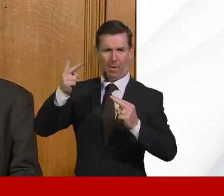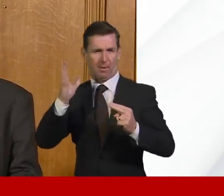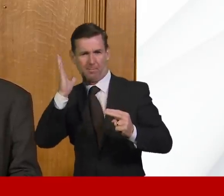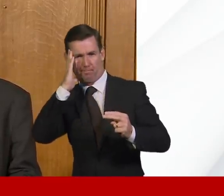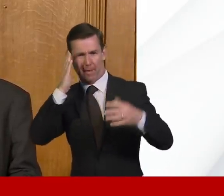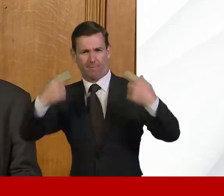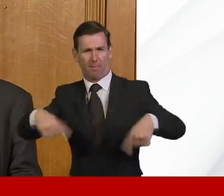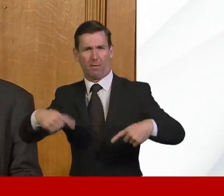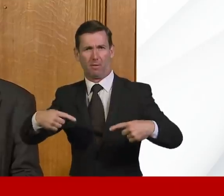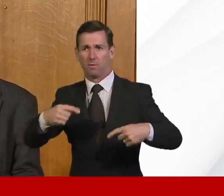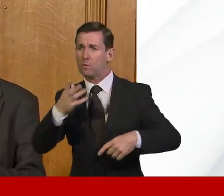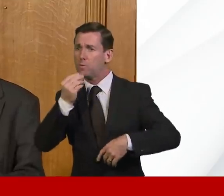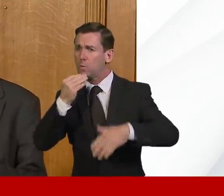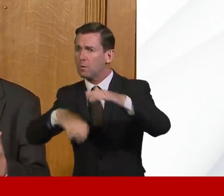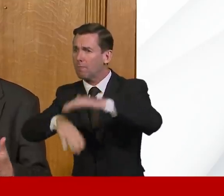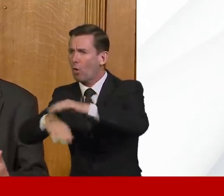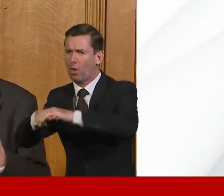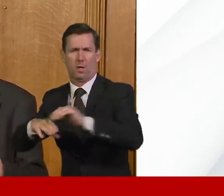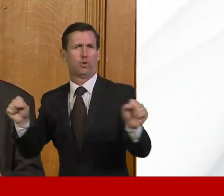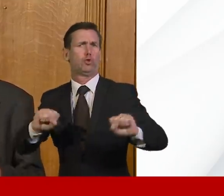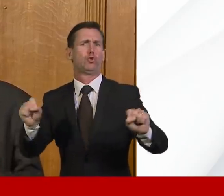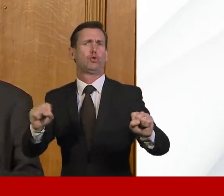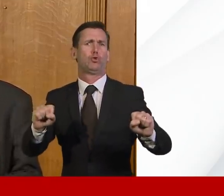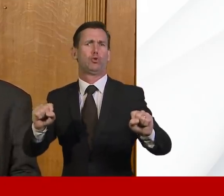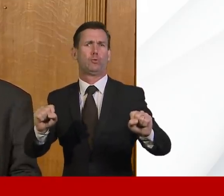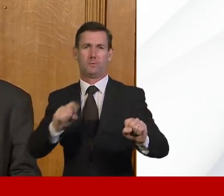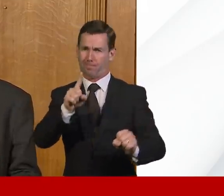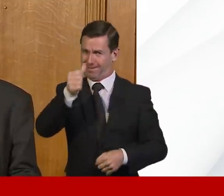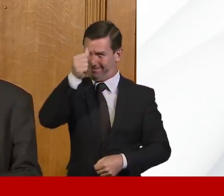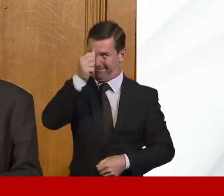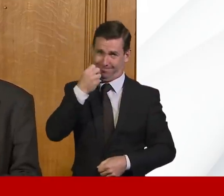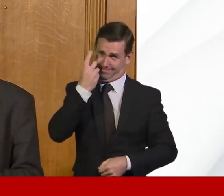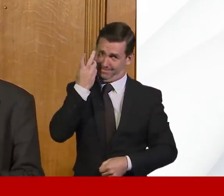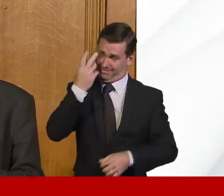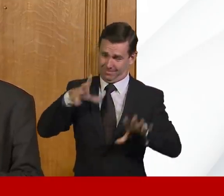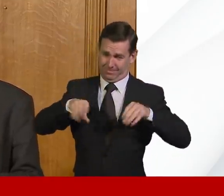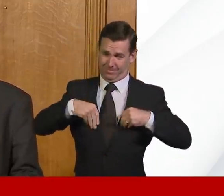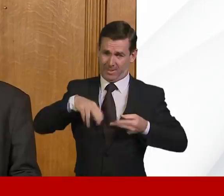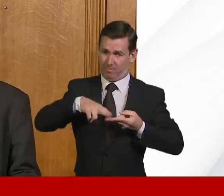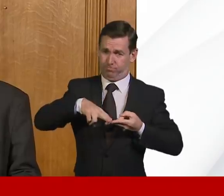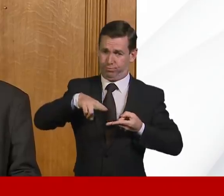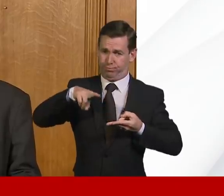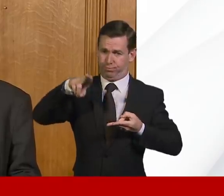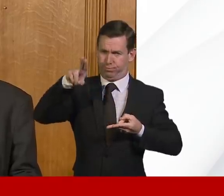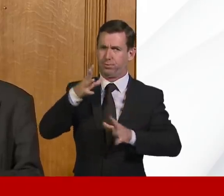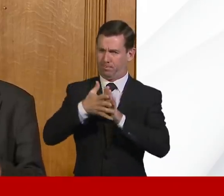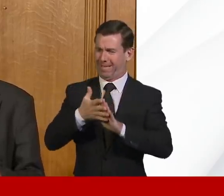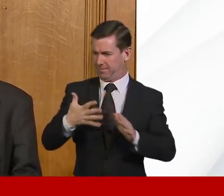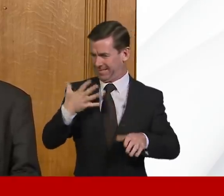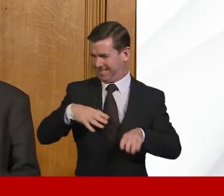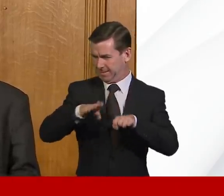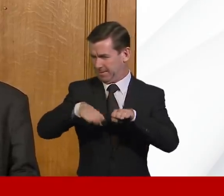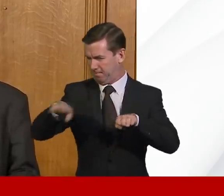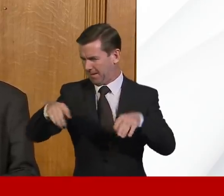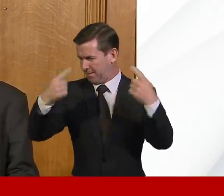We are not using it at the moment, but clearly the number of patients is increasing each day. So we are expanding that capacity in advance. You